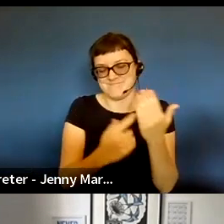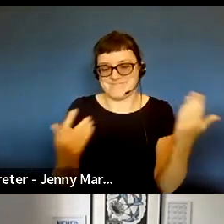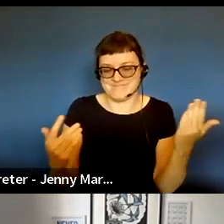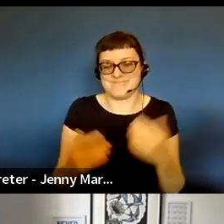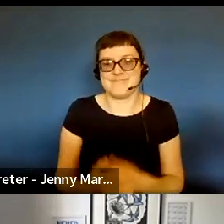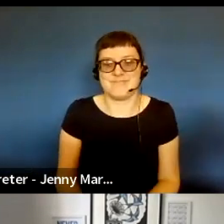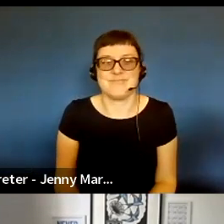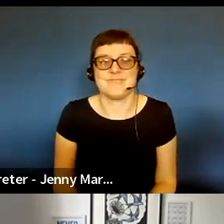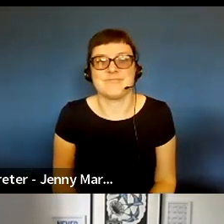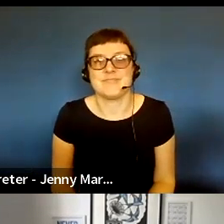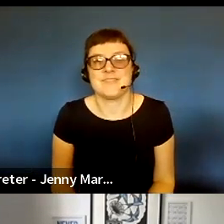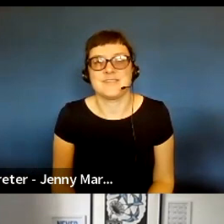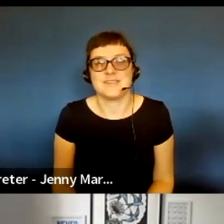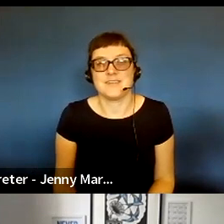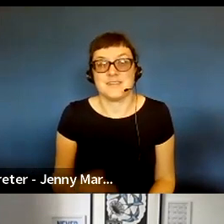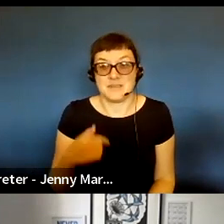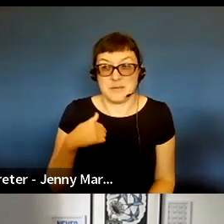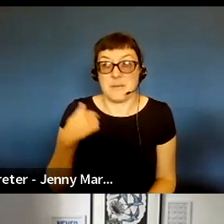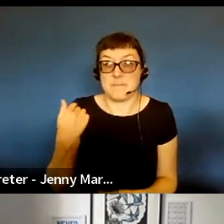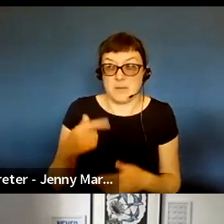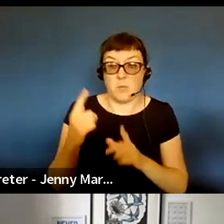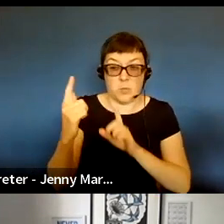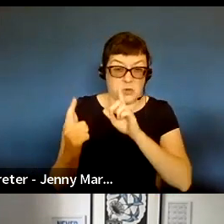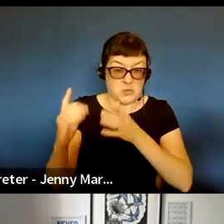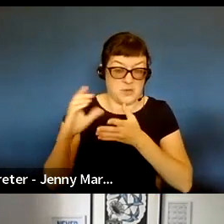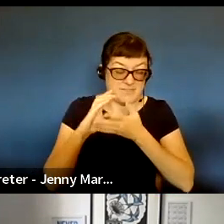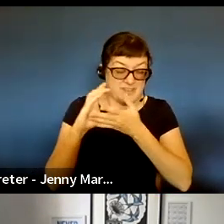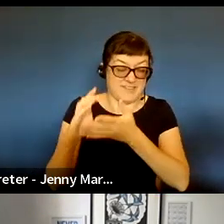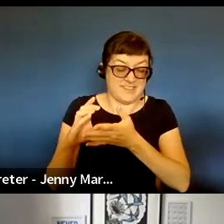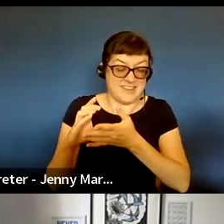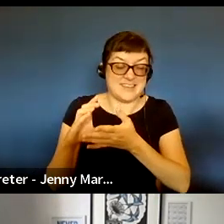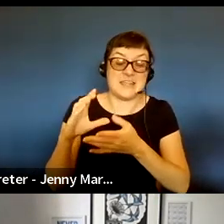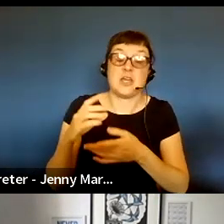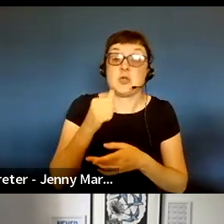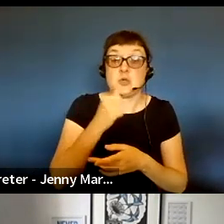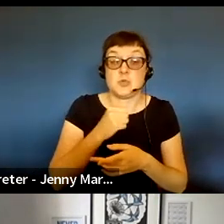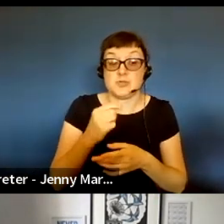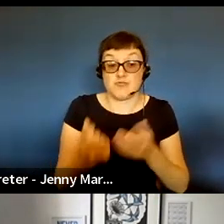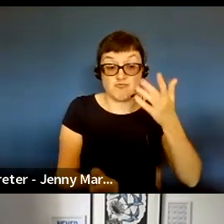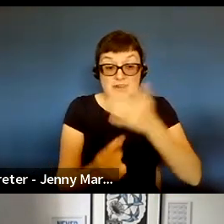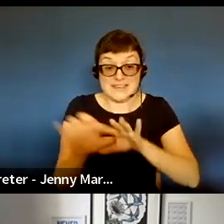In running the one-to-one fund, we not only use a random selection, we also